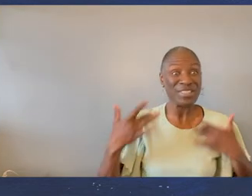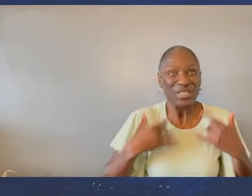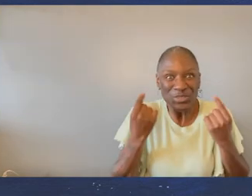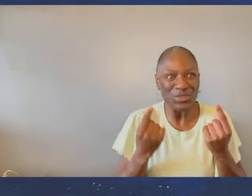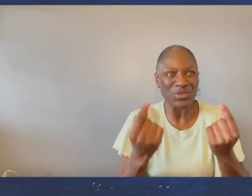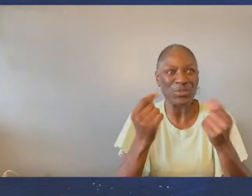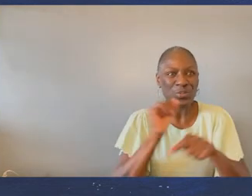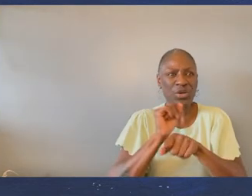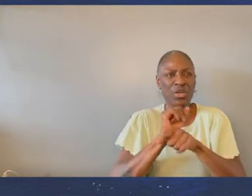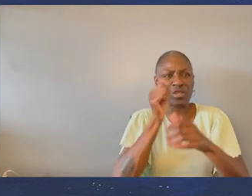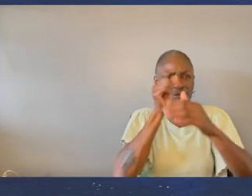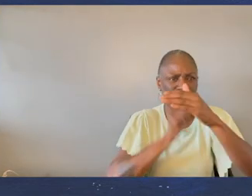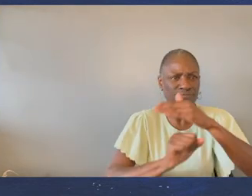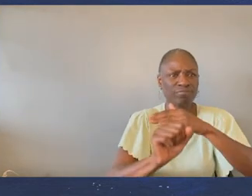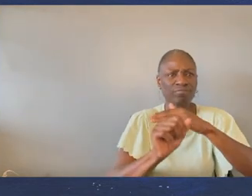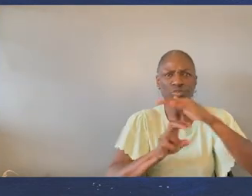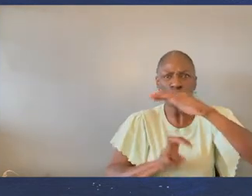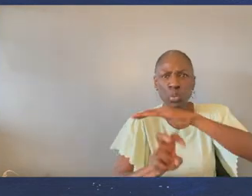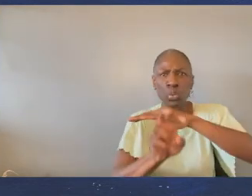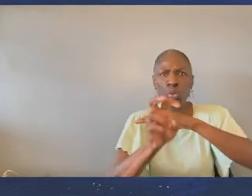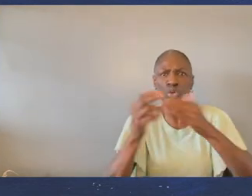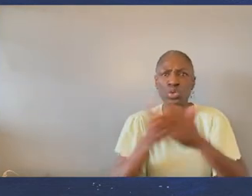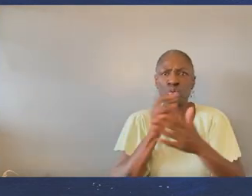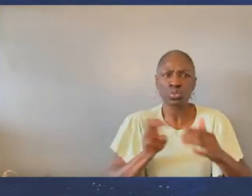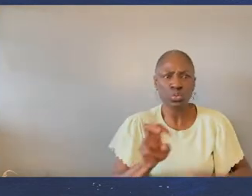am excited to do this work and embark on this journey.